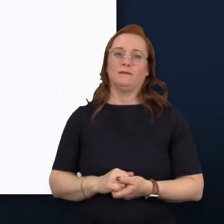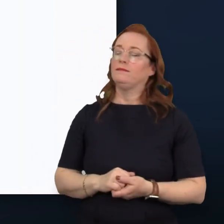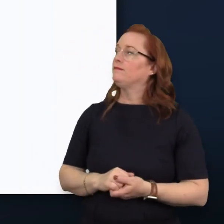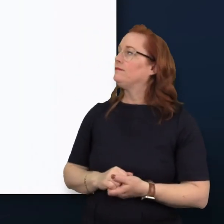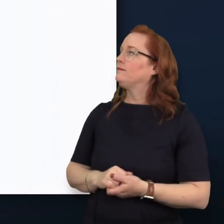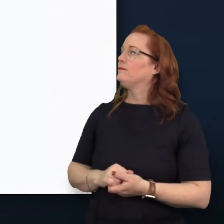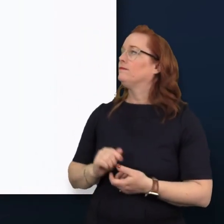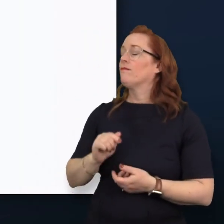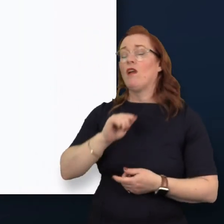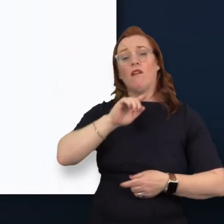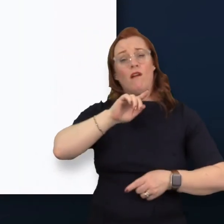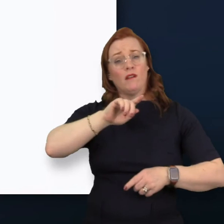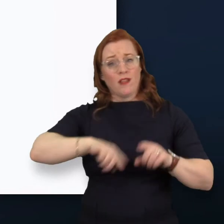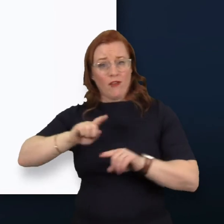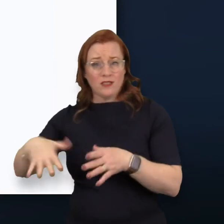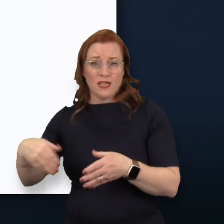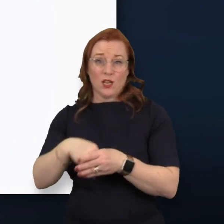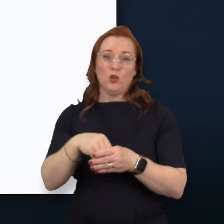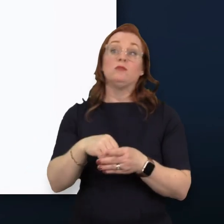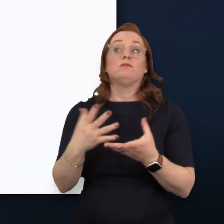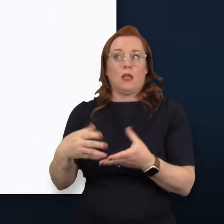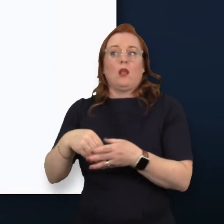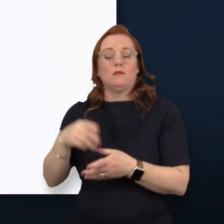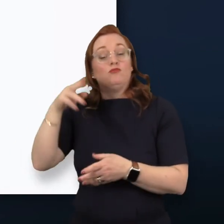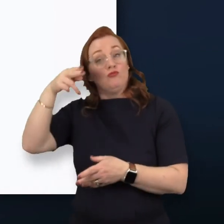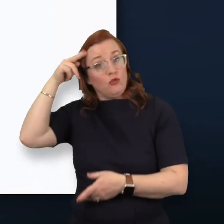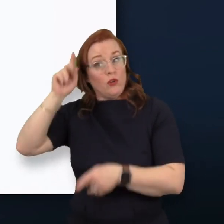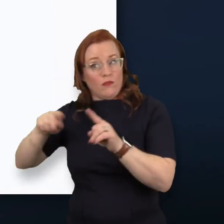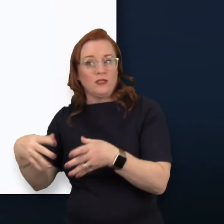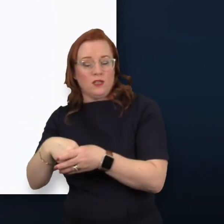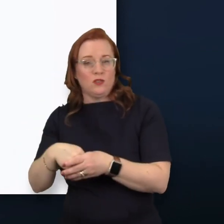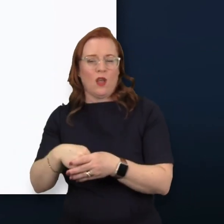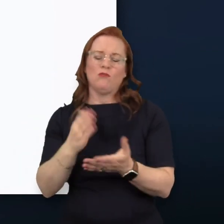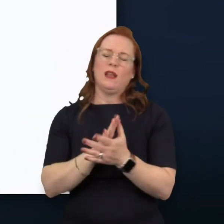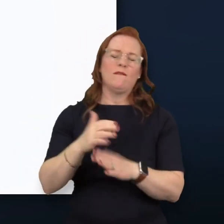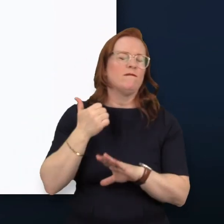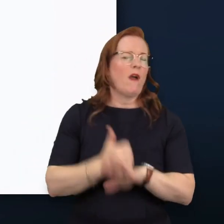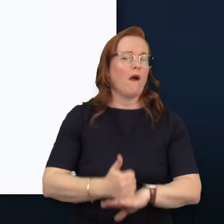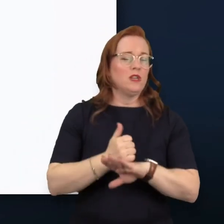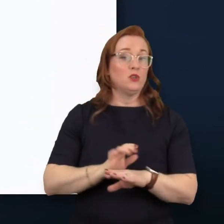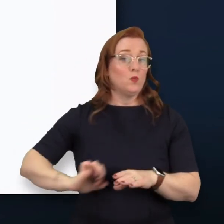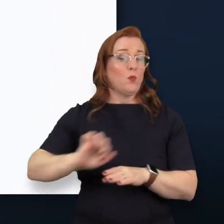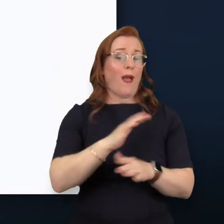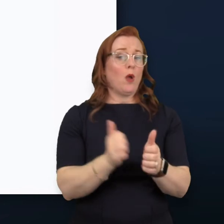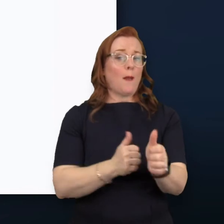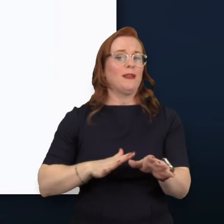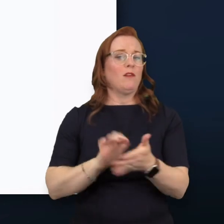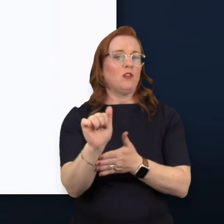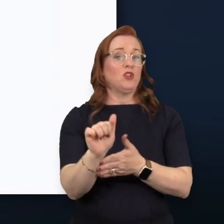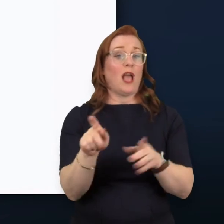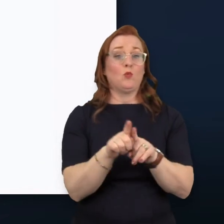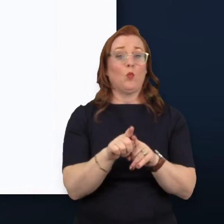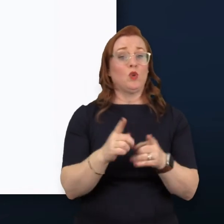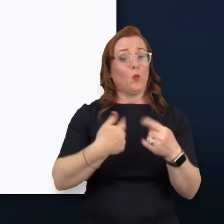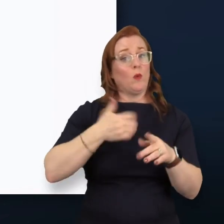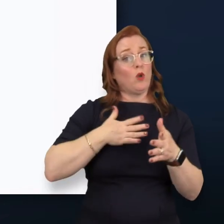Diversity and inclusion, including neurodiversity, are foundational to our culture and our continued success